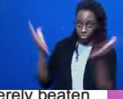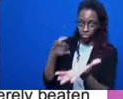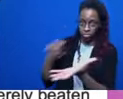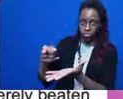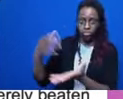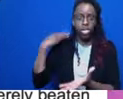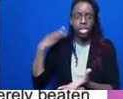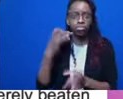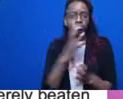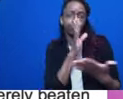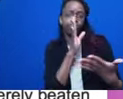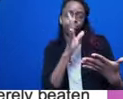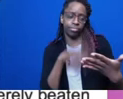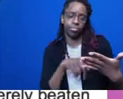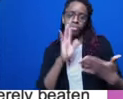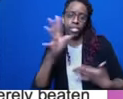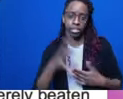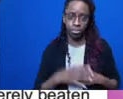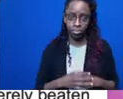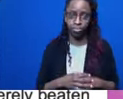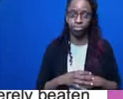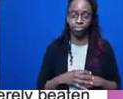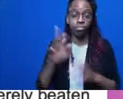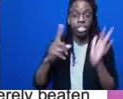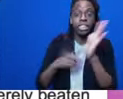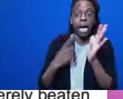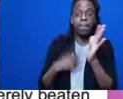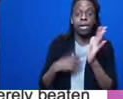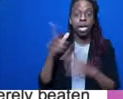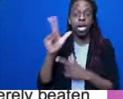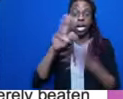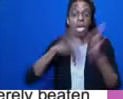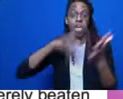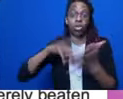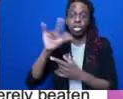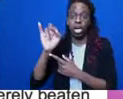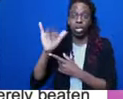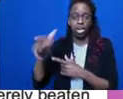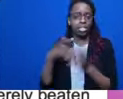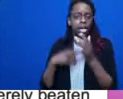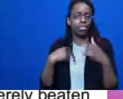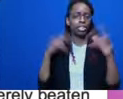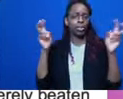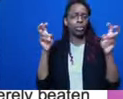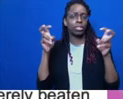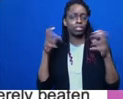And sometimes because literacy is a real issue. People don't volunteer because they're worried about reading out